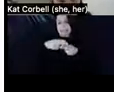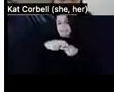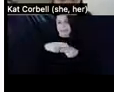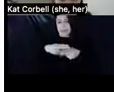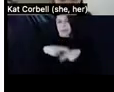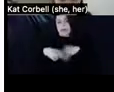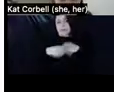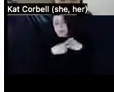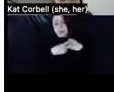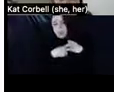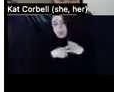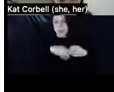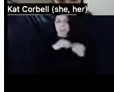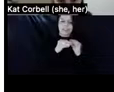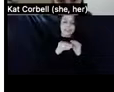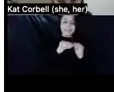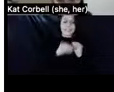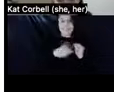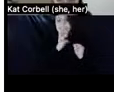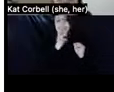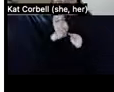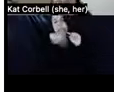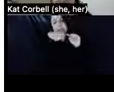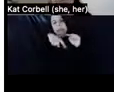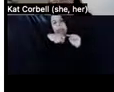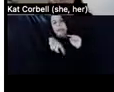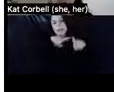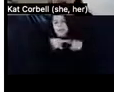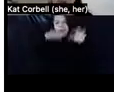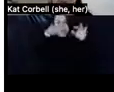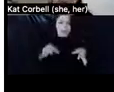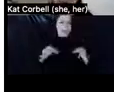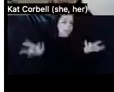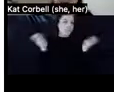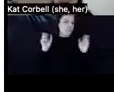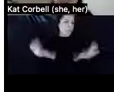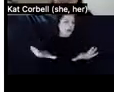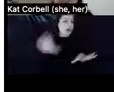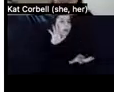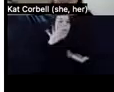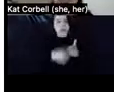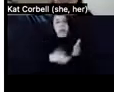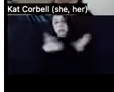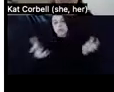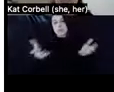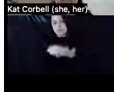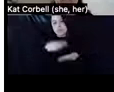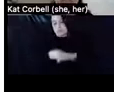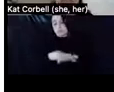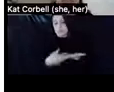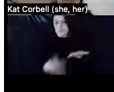like fix the leak. And they decided, no, they weren't going to do that because that would have cost them money. And so, um,